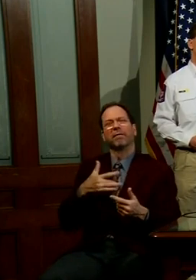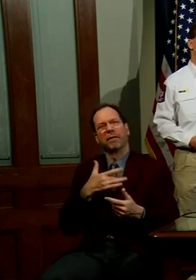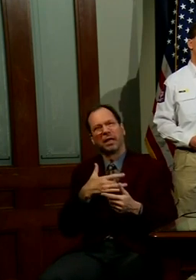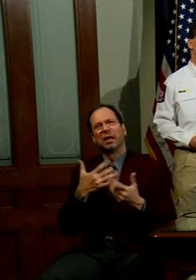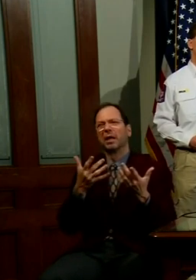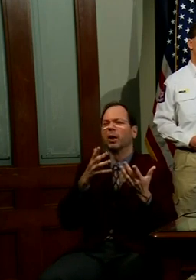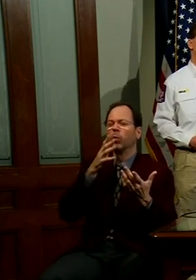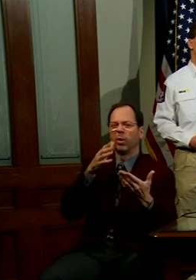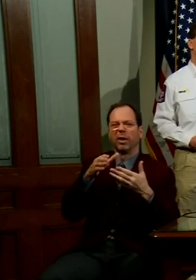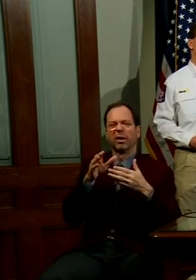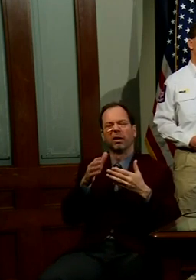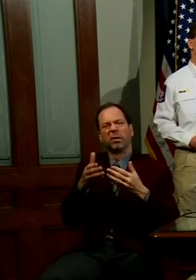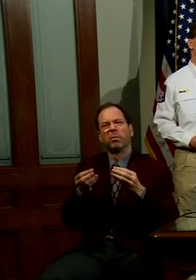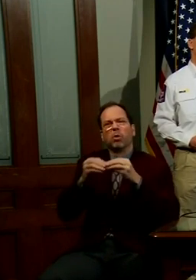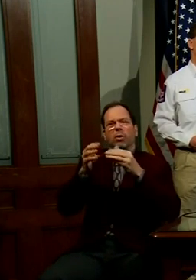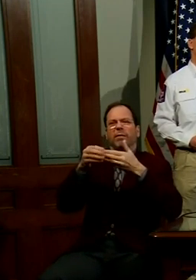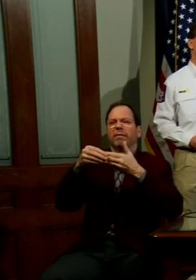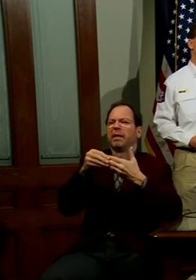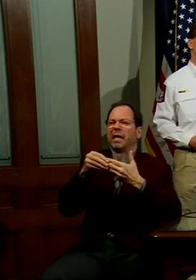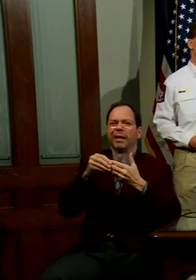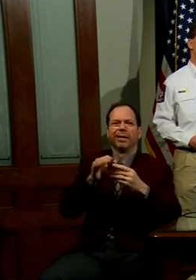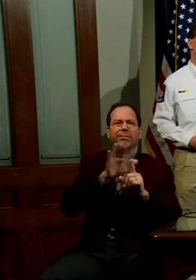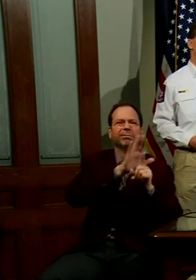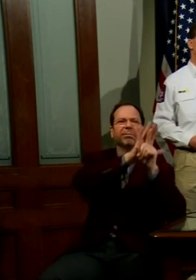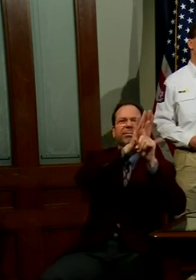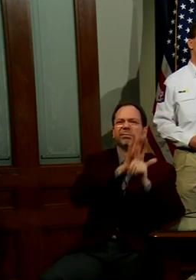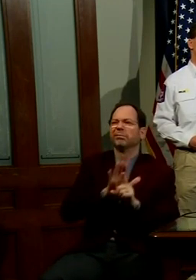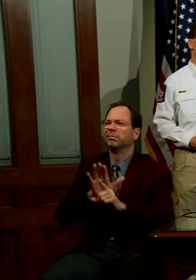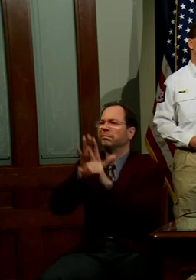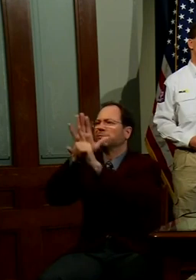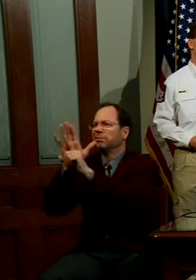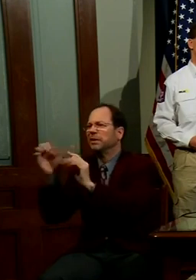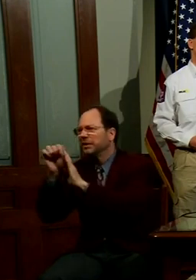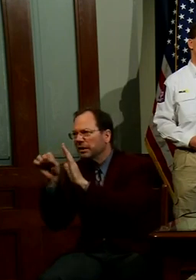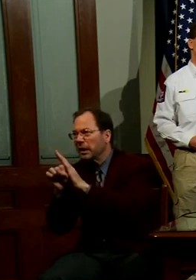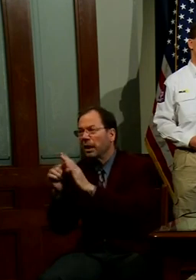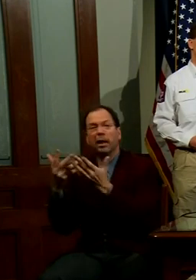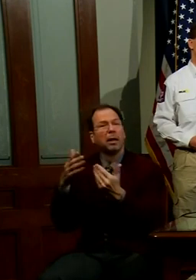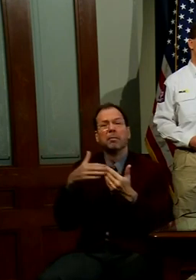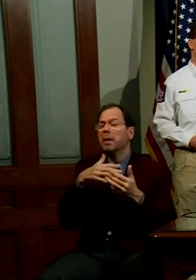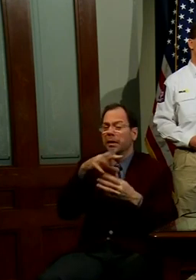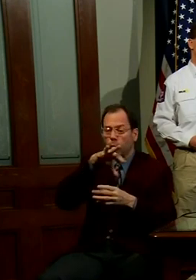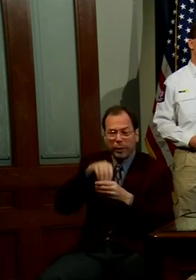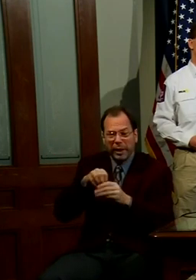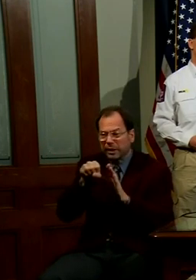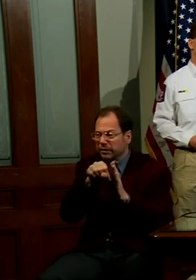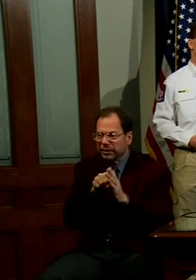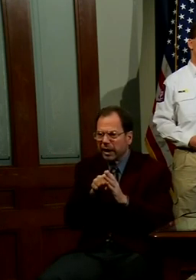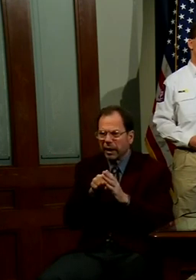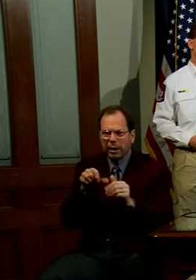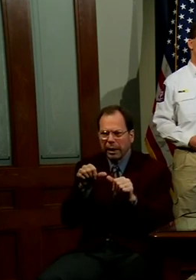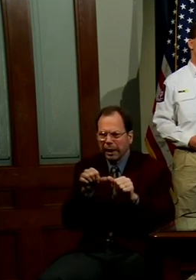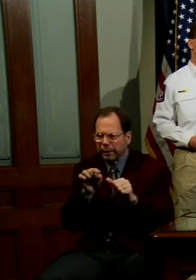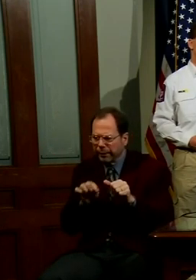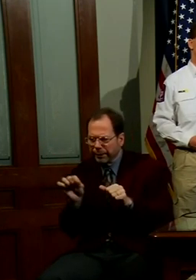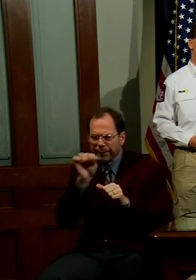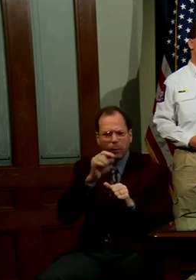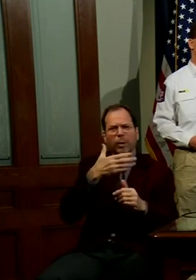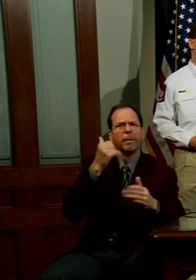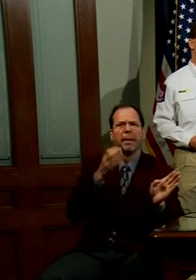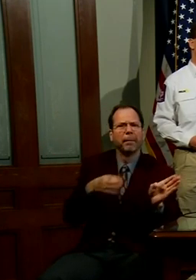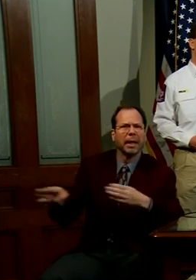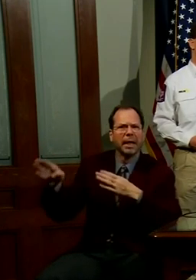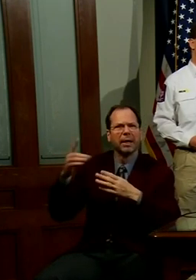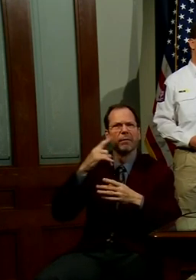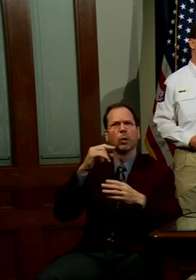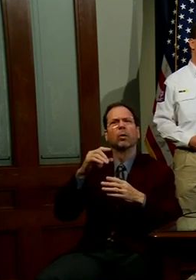of flexibility for states, and maybe even within a state, about what type of strategy will work best, knowing that even within the